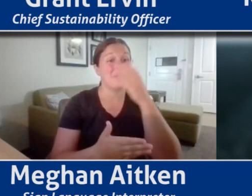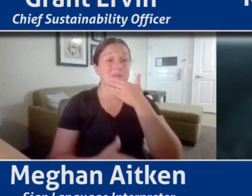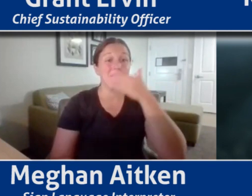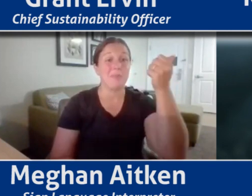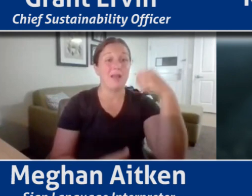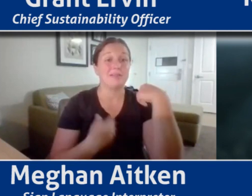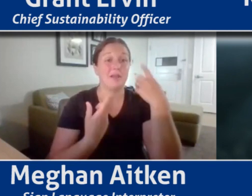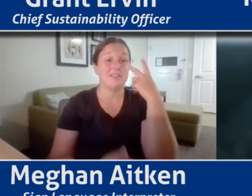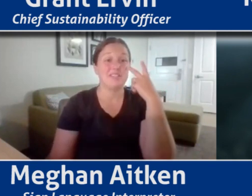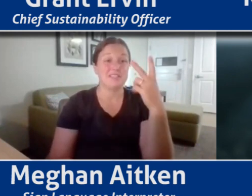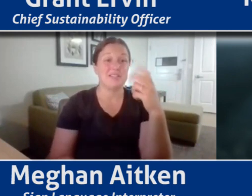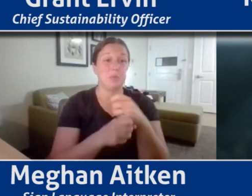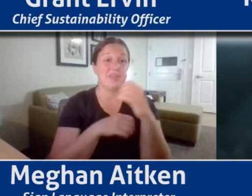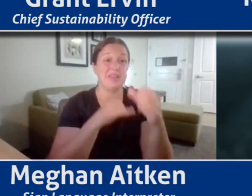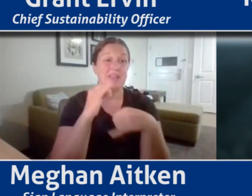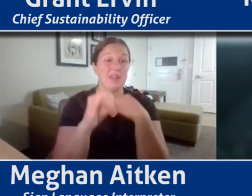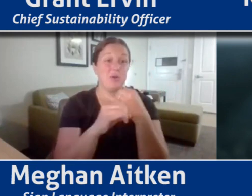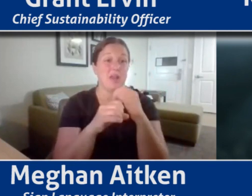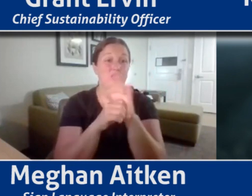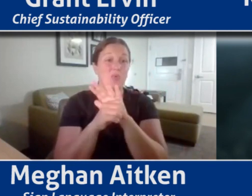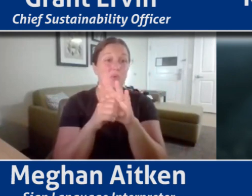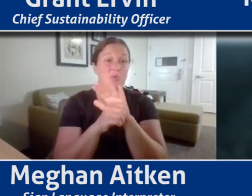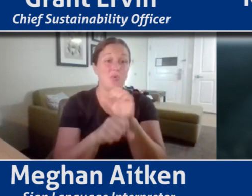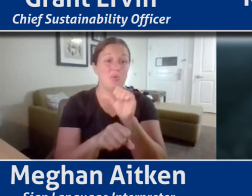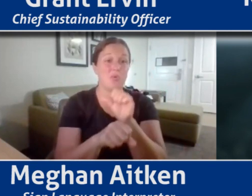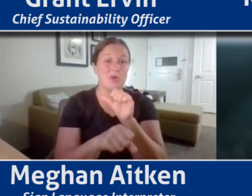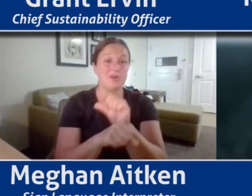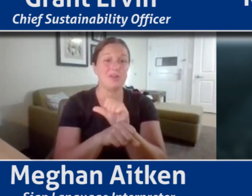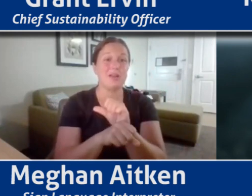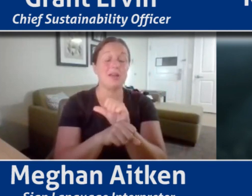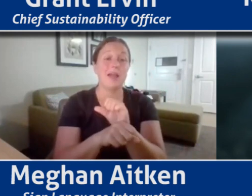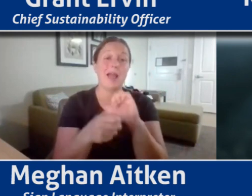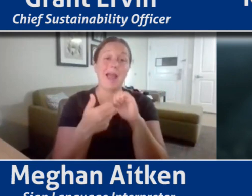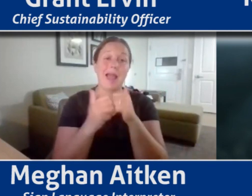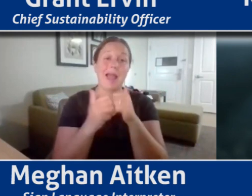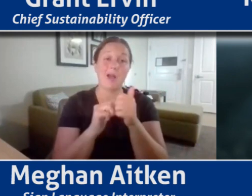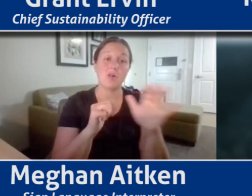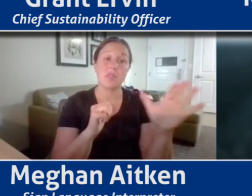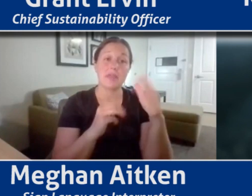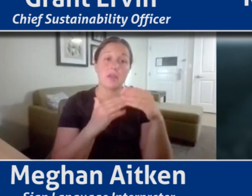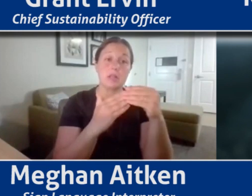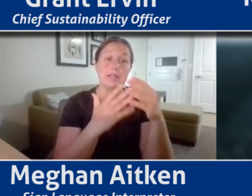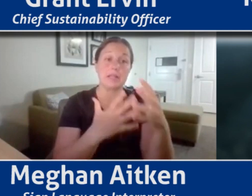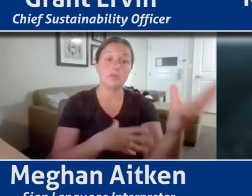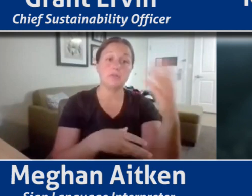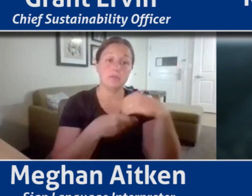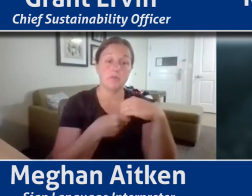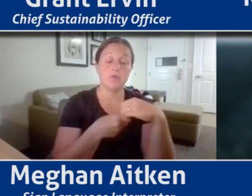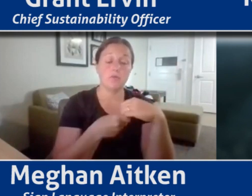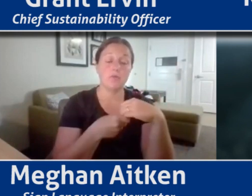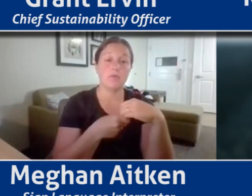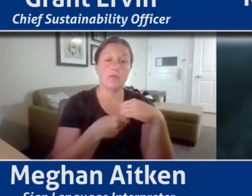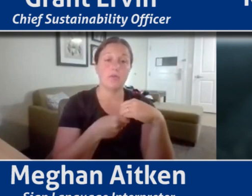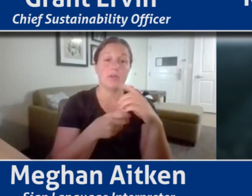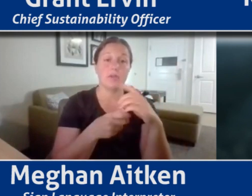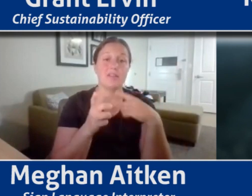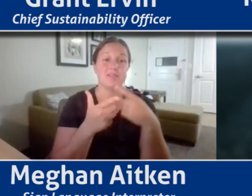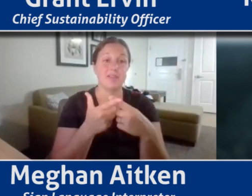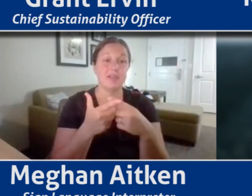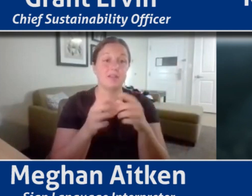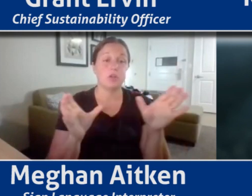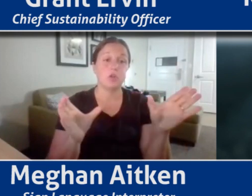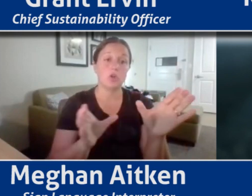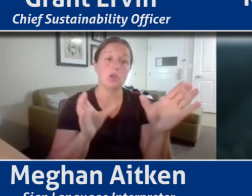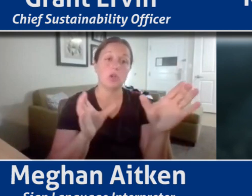and local work and how they engage their leadership and in how they are charged, as far as their